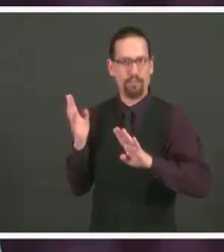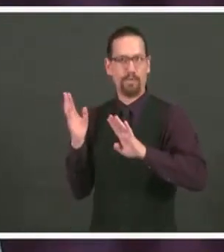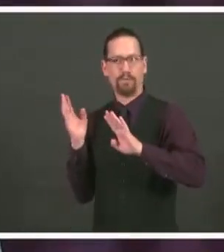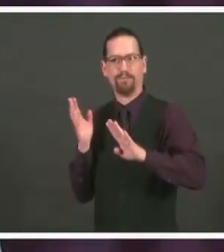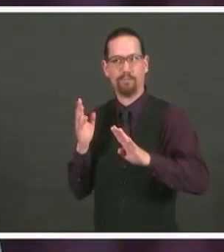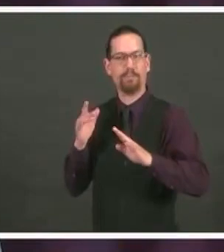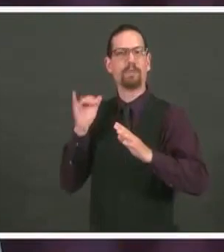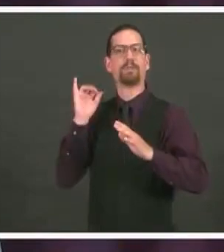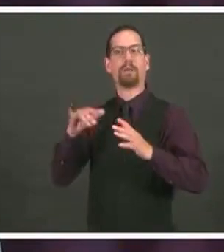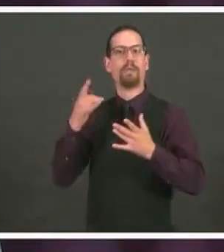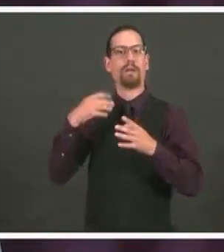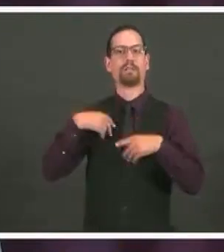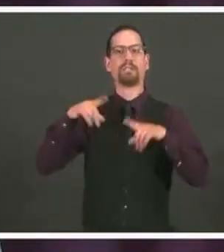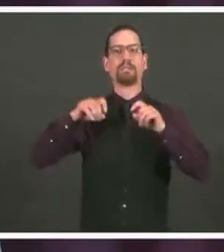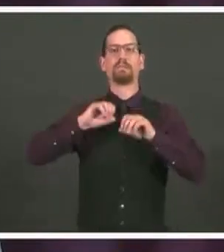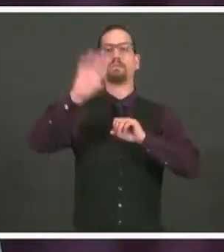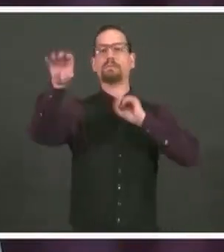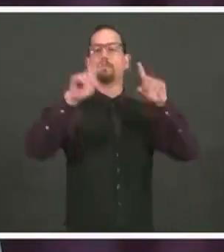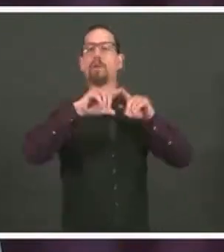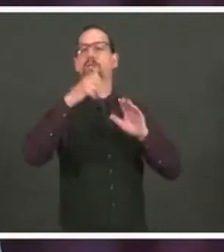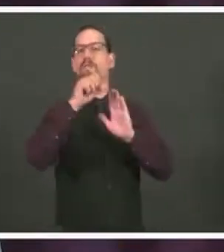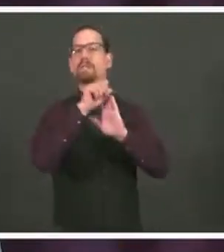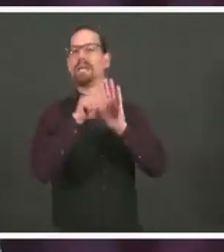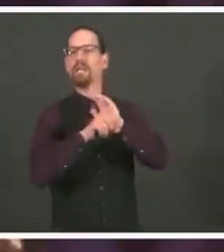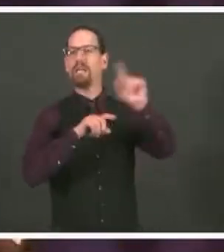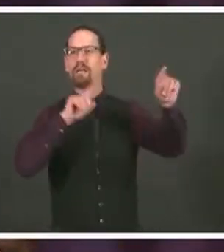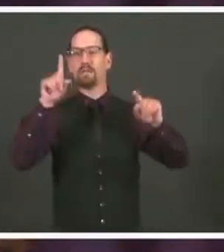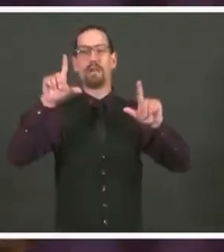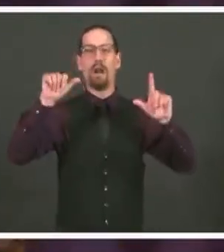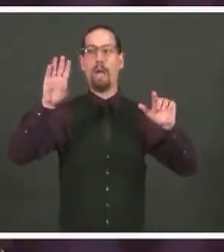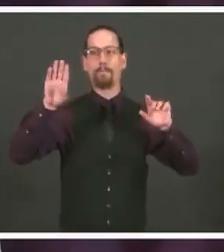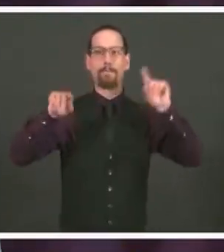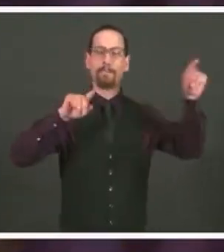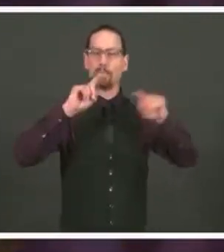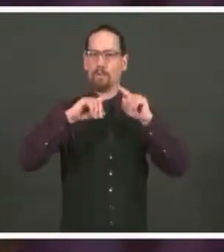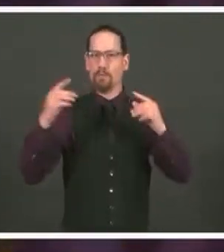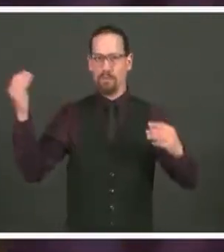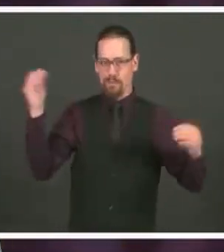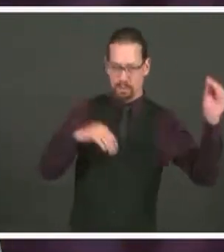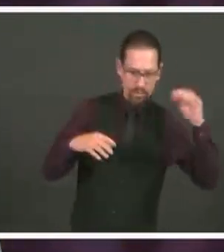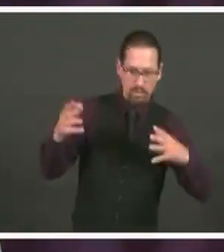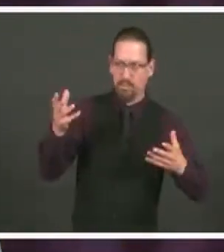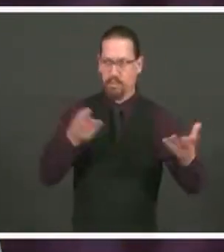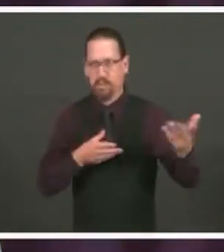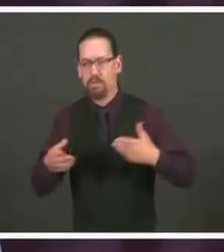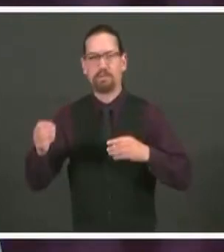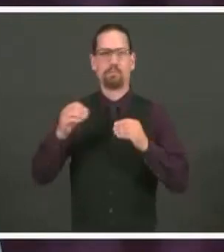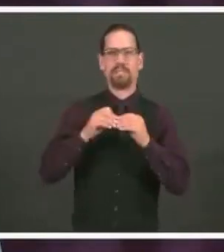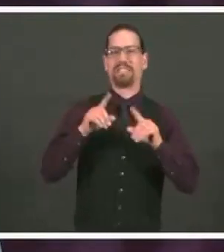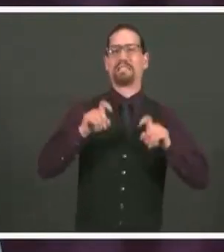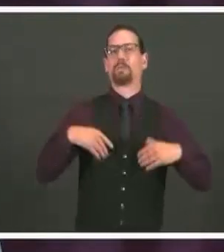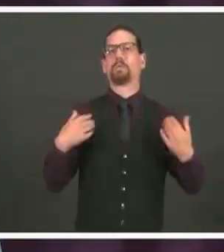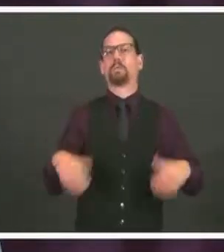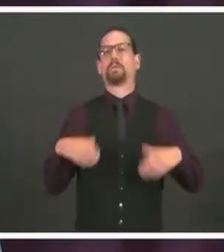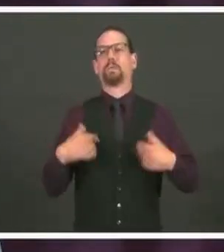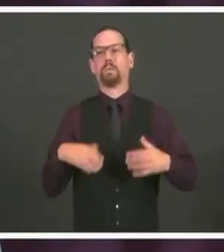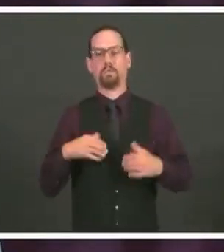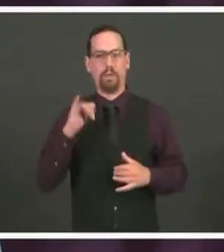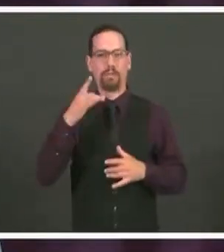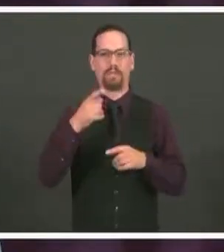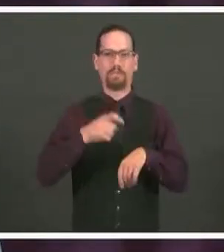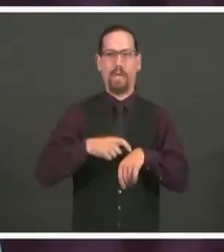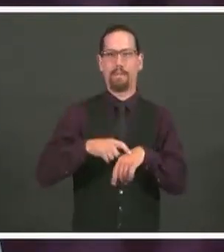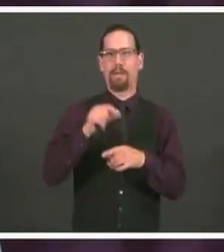out of states to have to deal with more testing being done in those other states as one